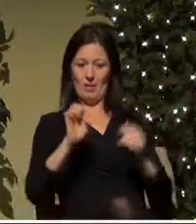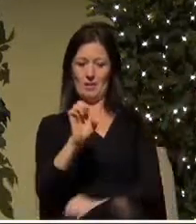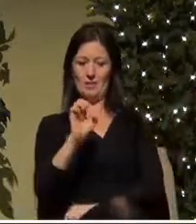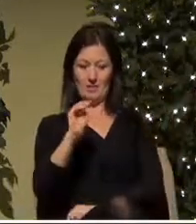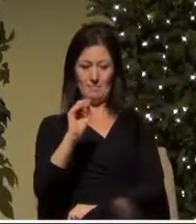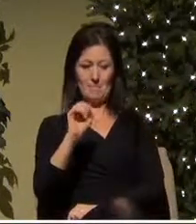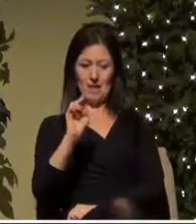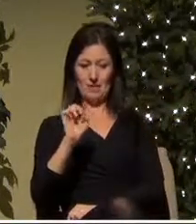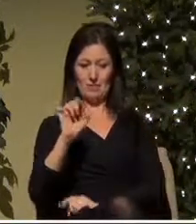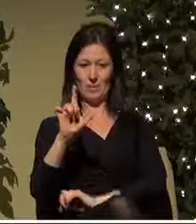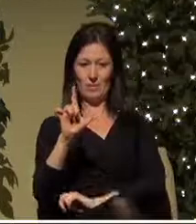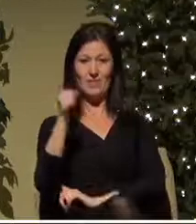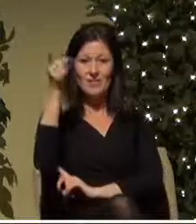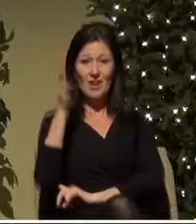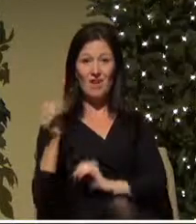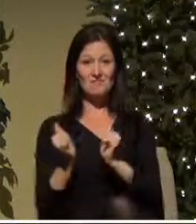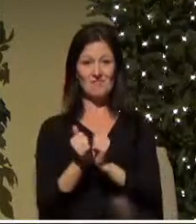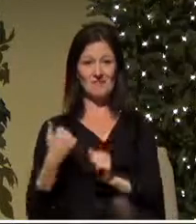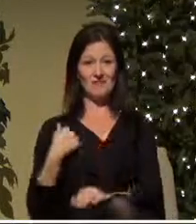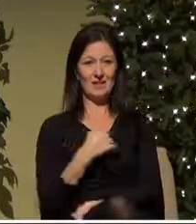and never lets us go